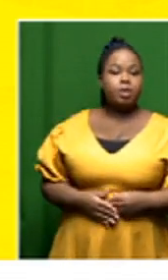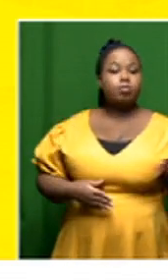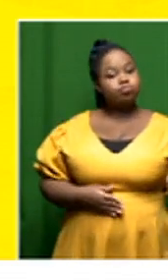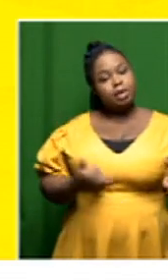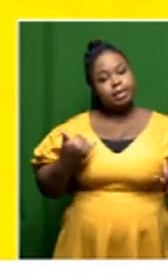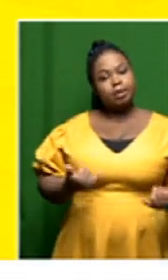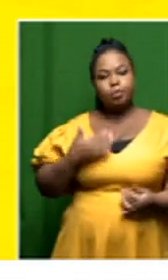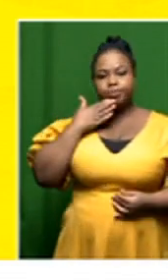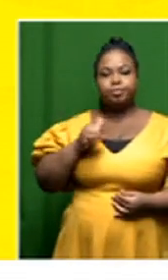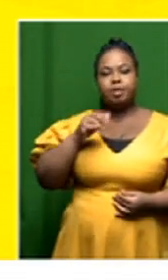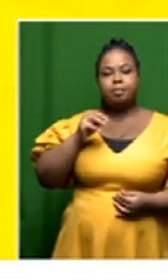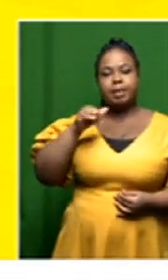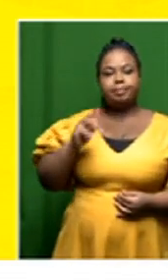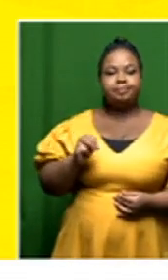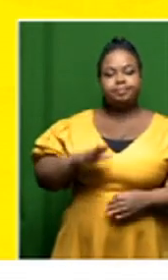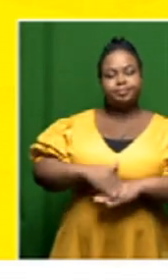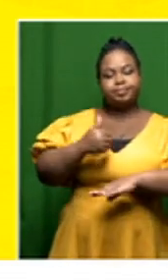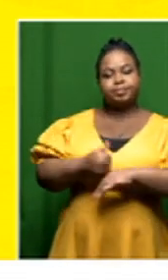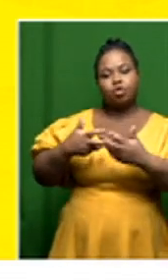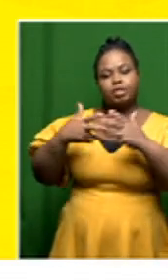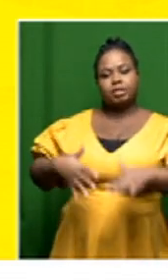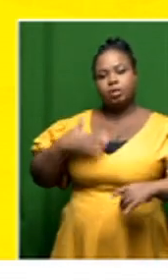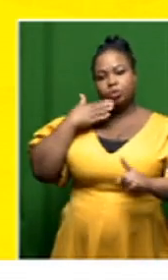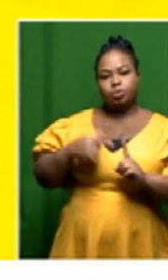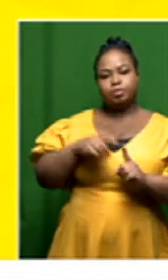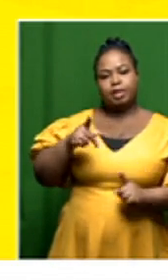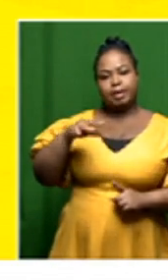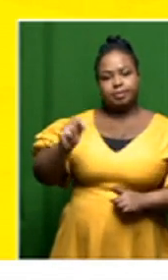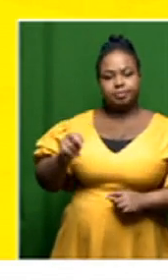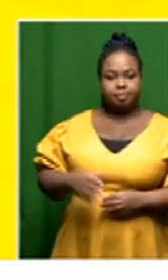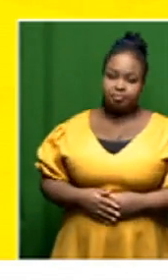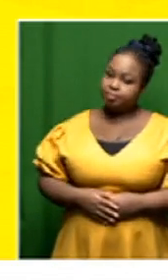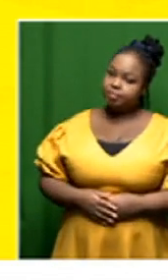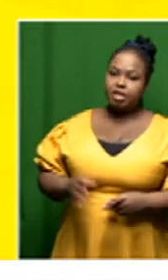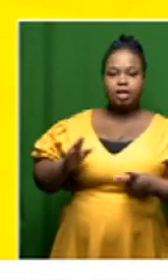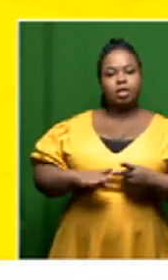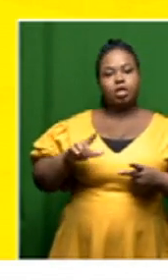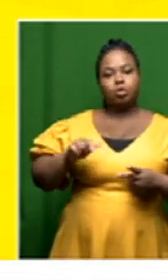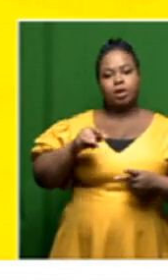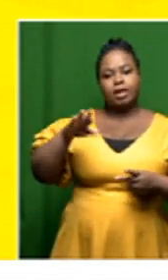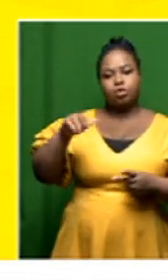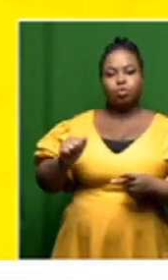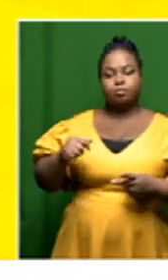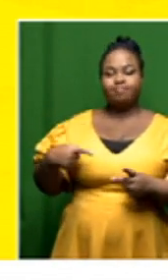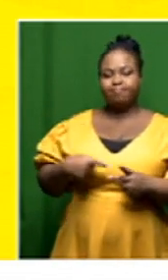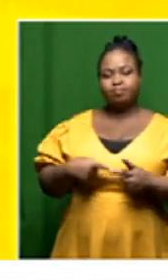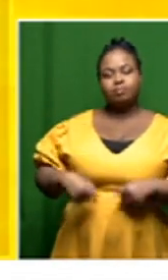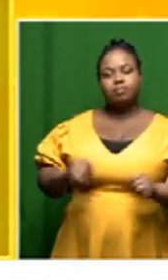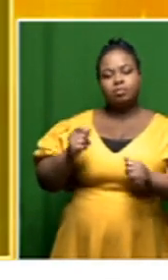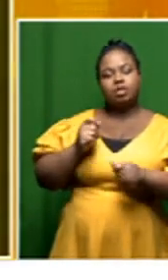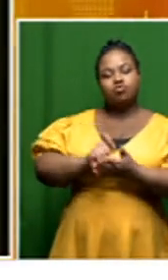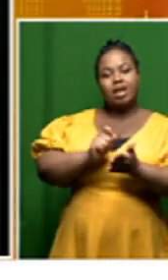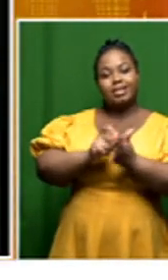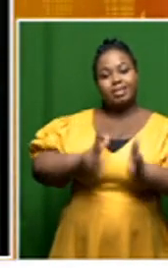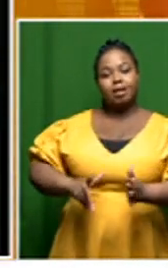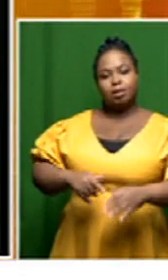us now are the imam harun foundation coordinator kasim khan and lucanio galata author and the son of fort